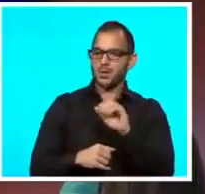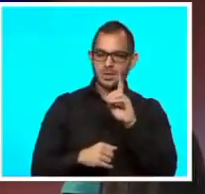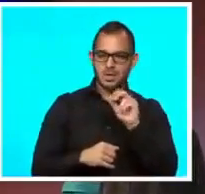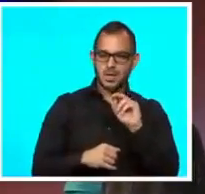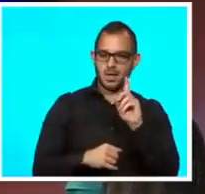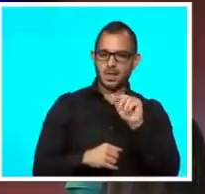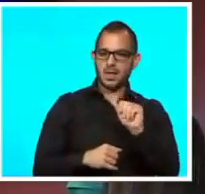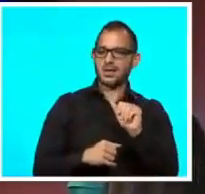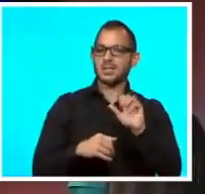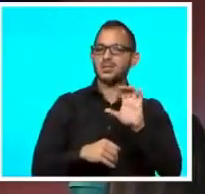5 News at 6. Thanks. Who would you more